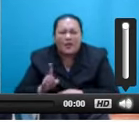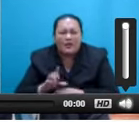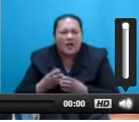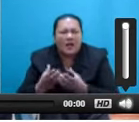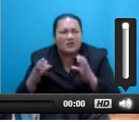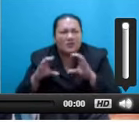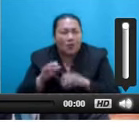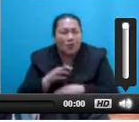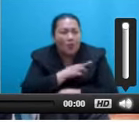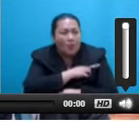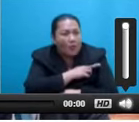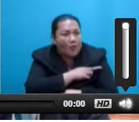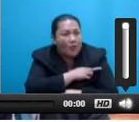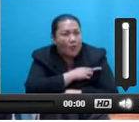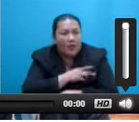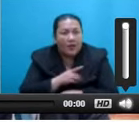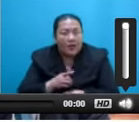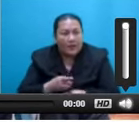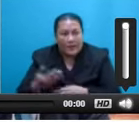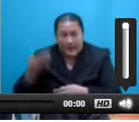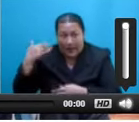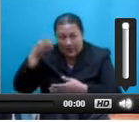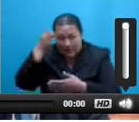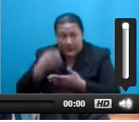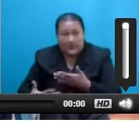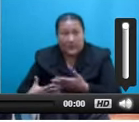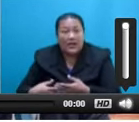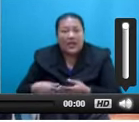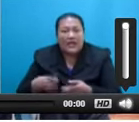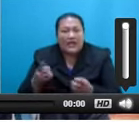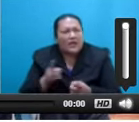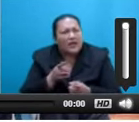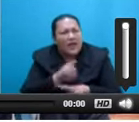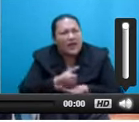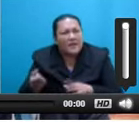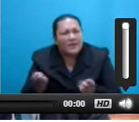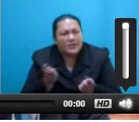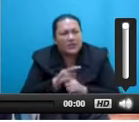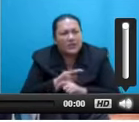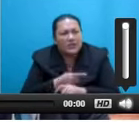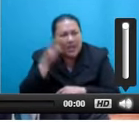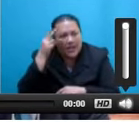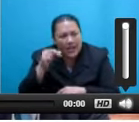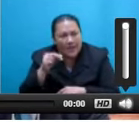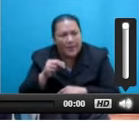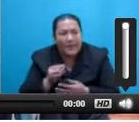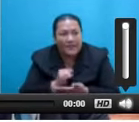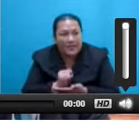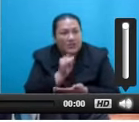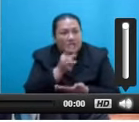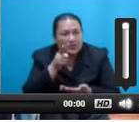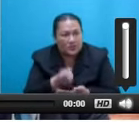from that recent past experience of this Government has been change of names of institutions and a structure which does not make such a difference